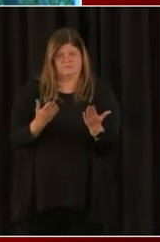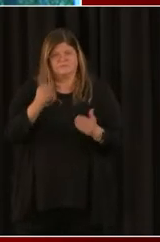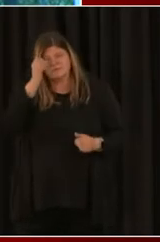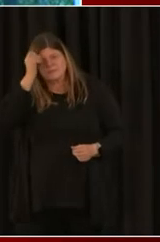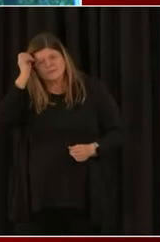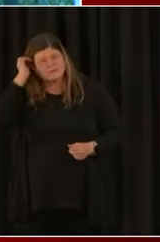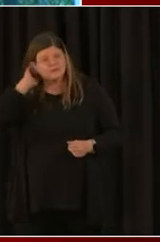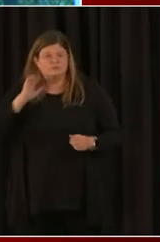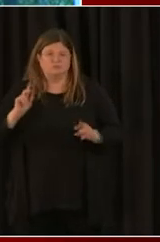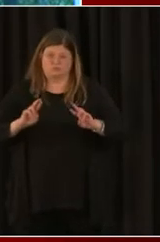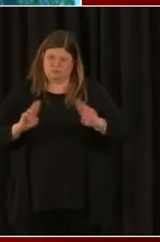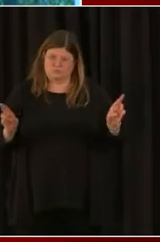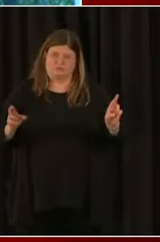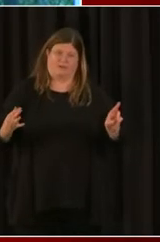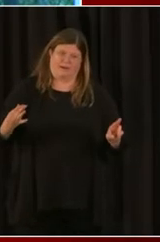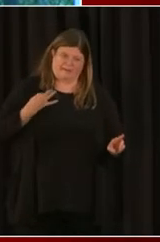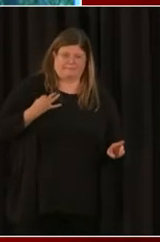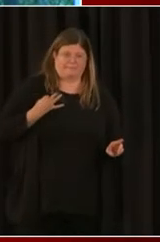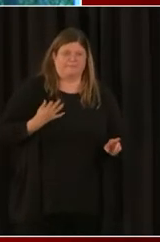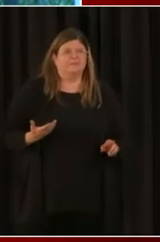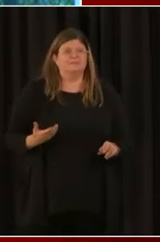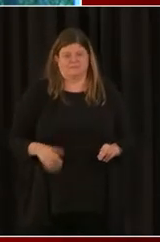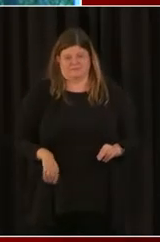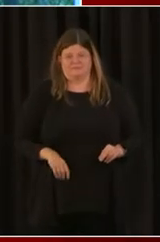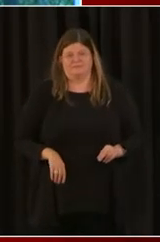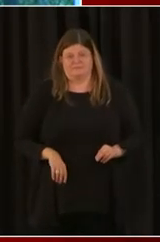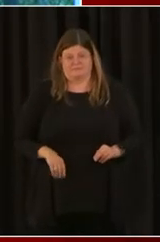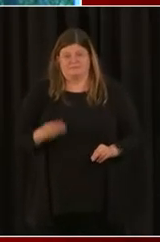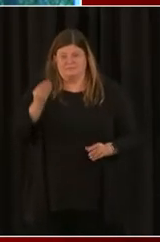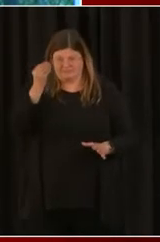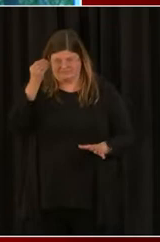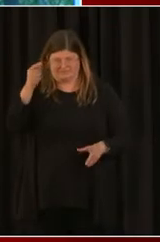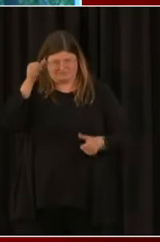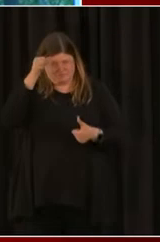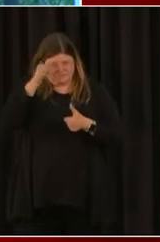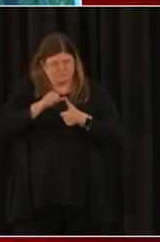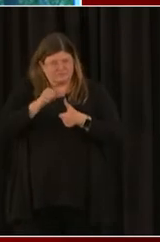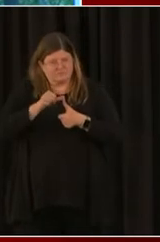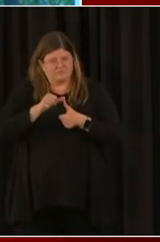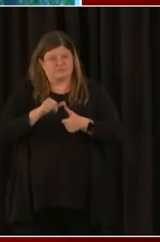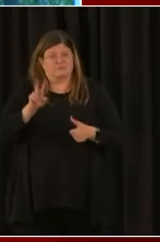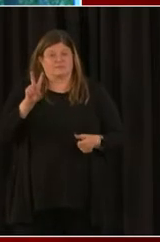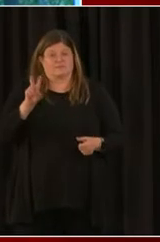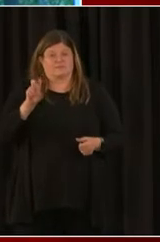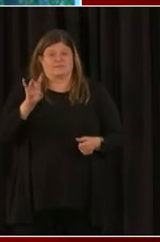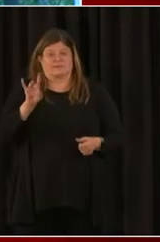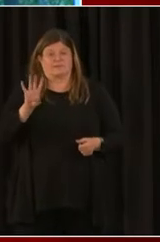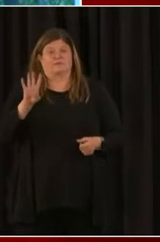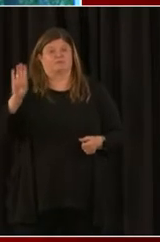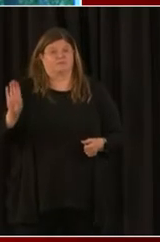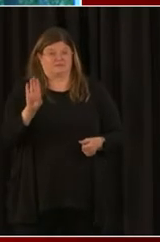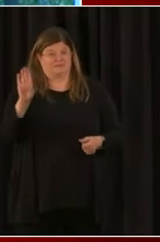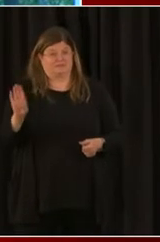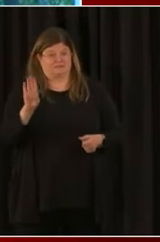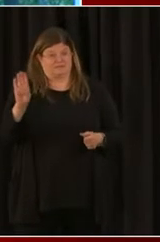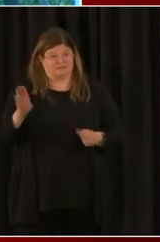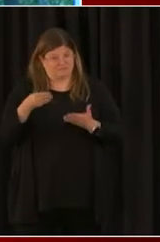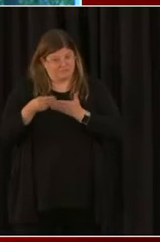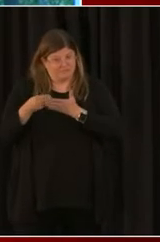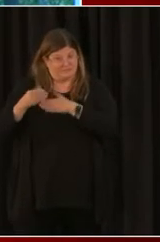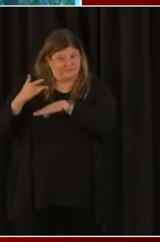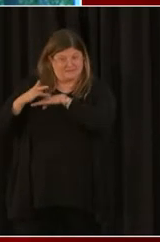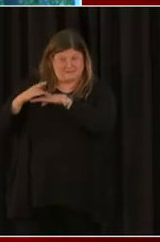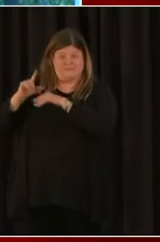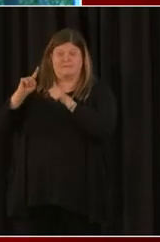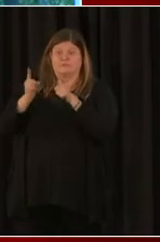then you're ready to apply. Keep in mind that it's $284 billion. If you remember the first round of